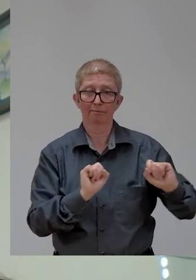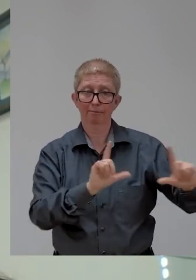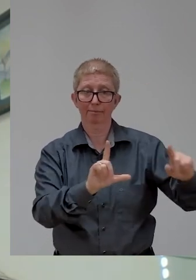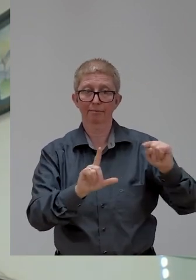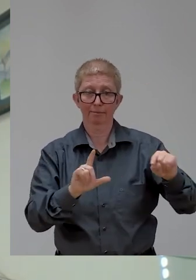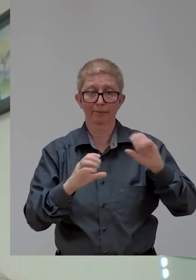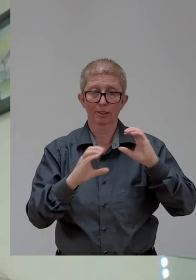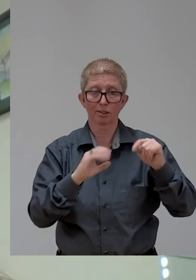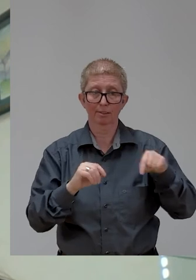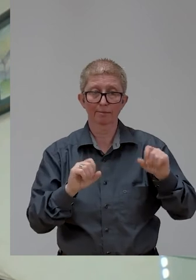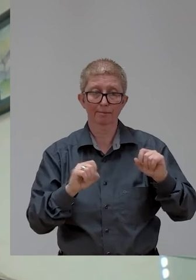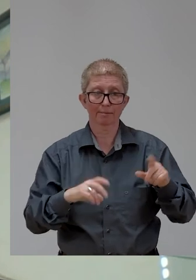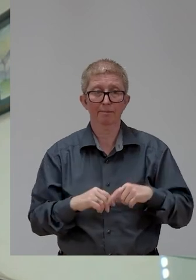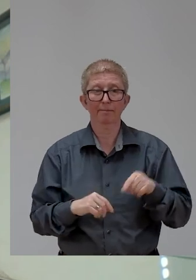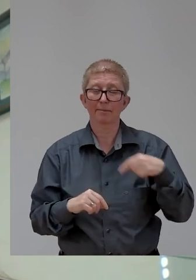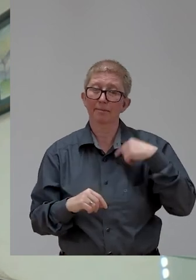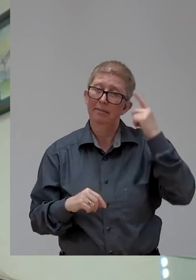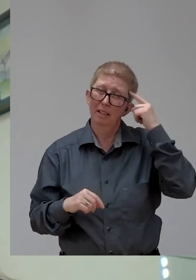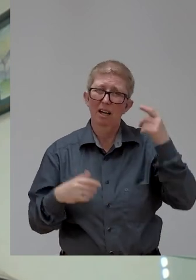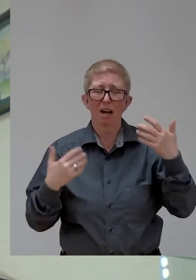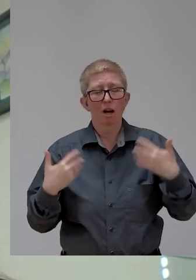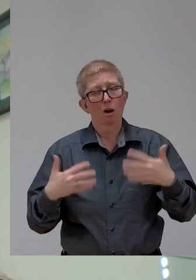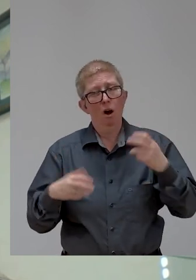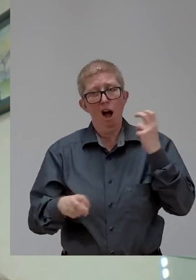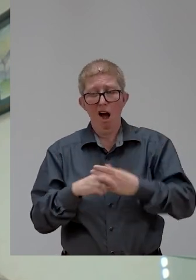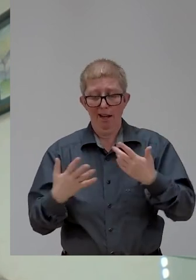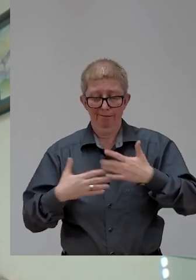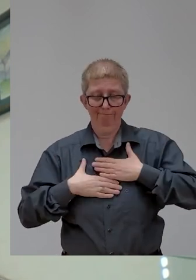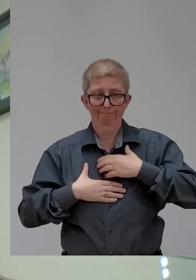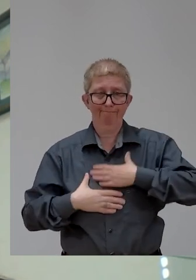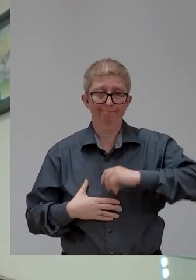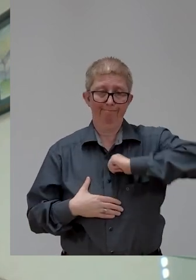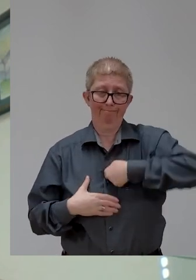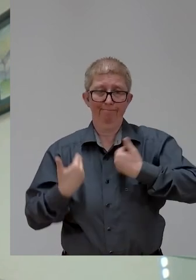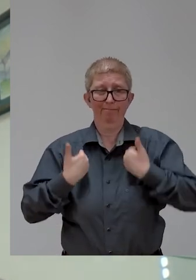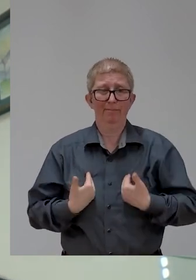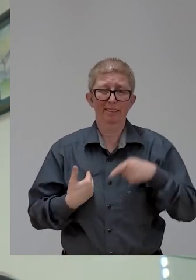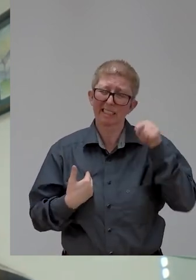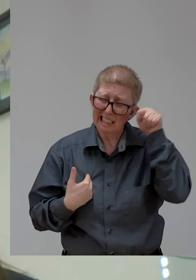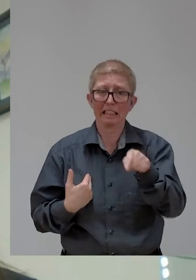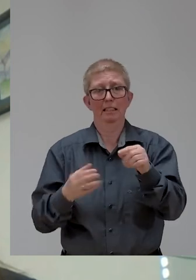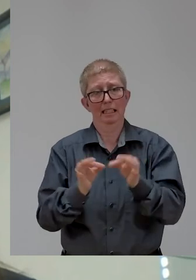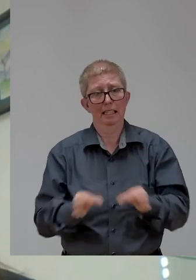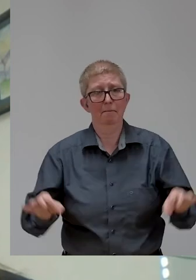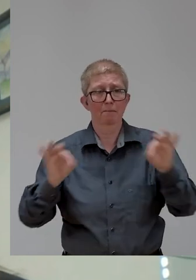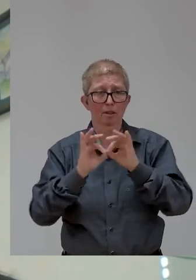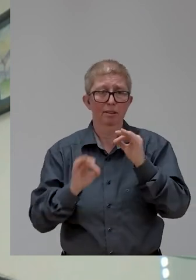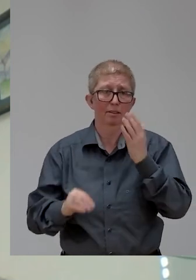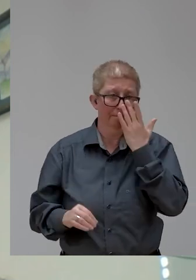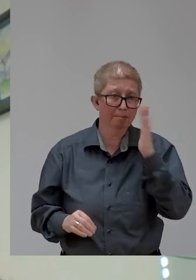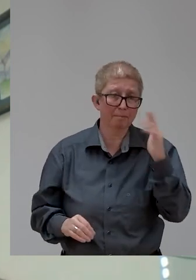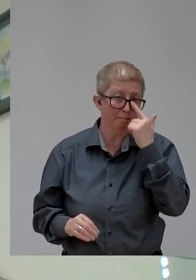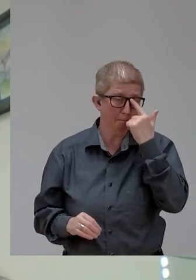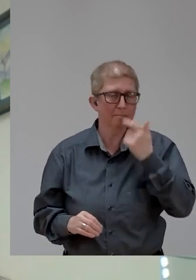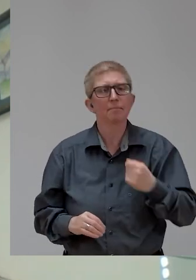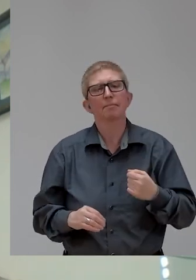important to change attitudes. The attitudinal barriers are so important. Like, like Sophia was saying, it's, it's